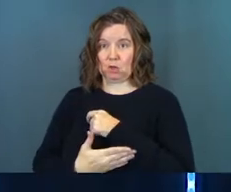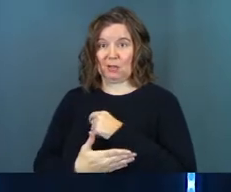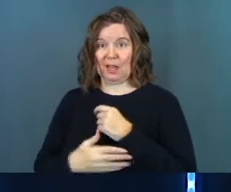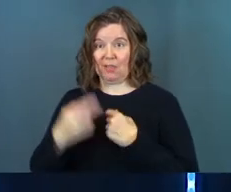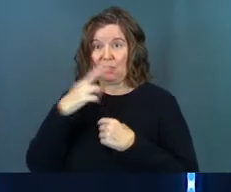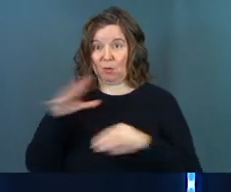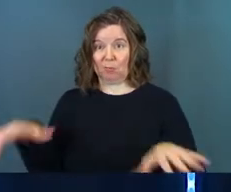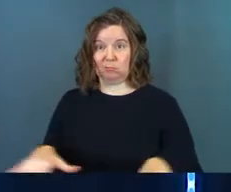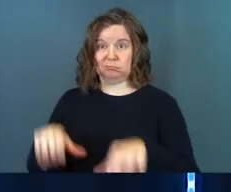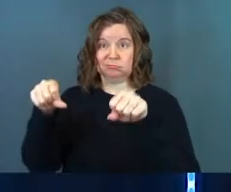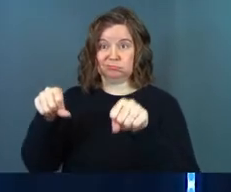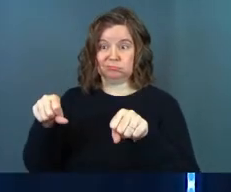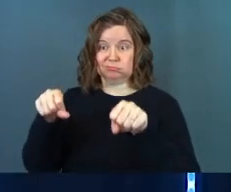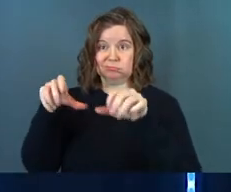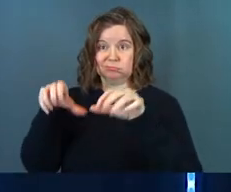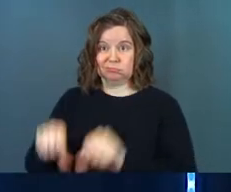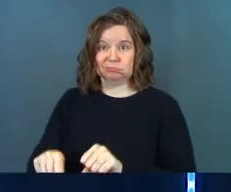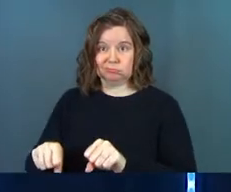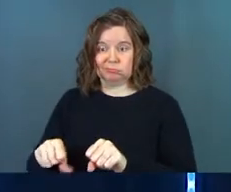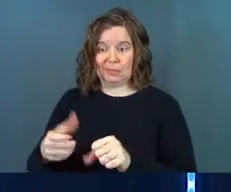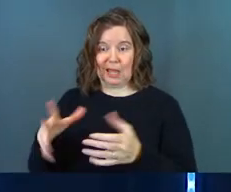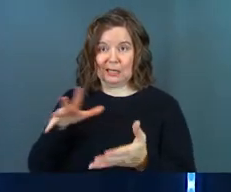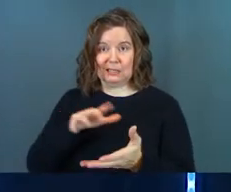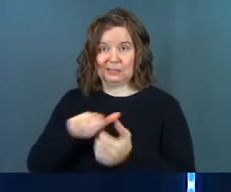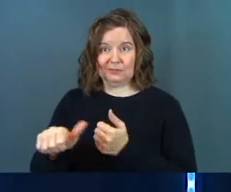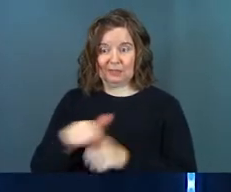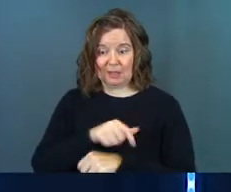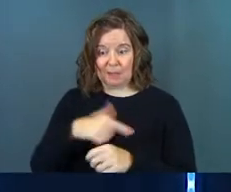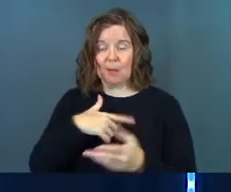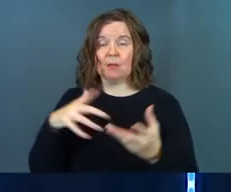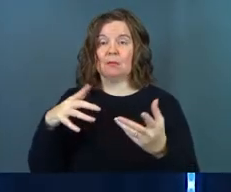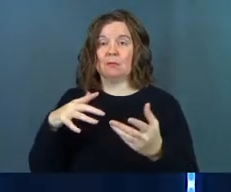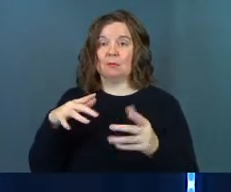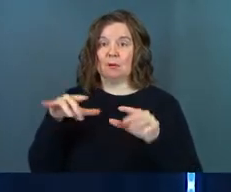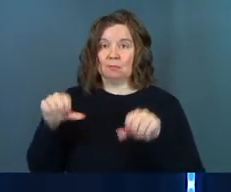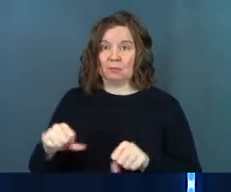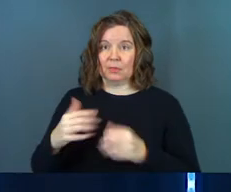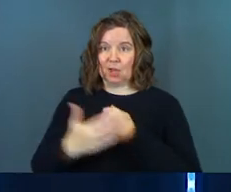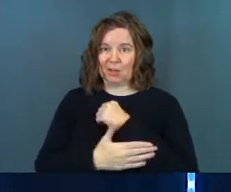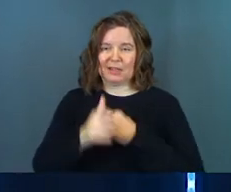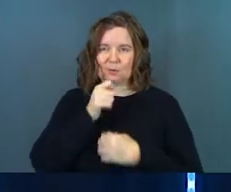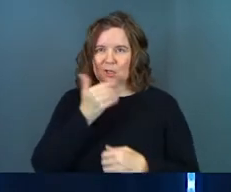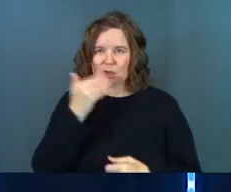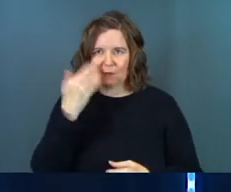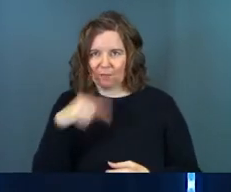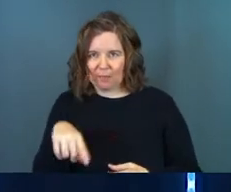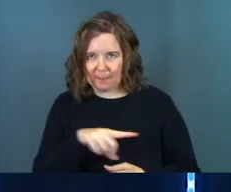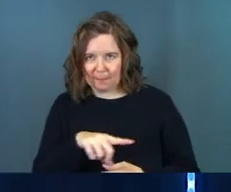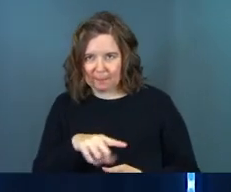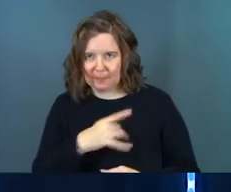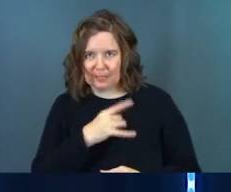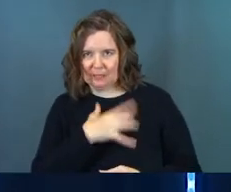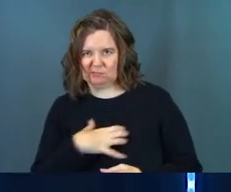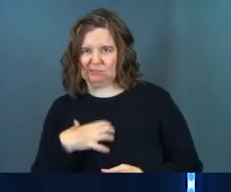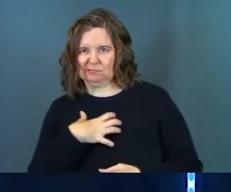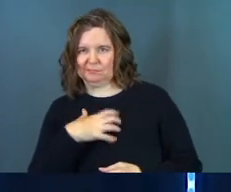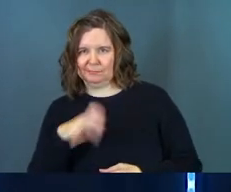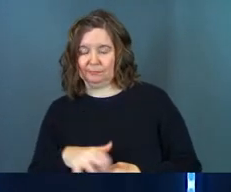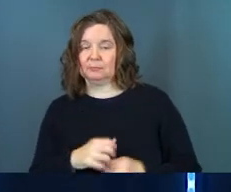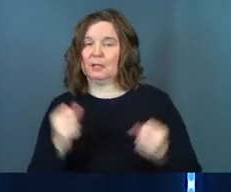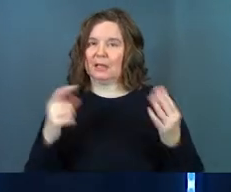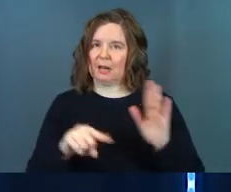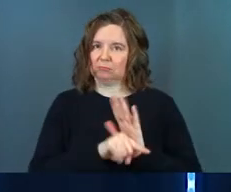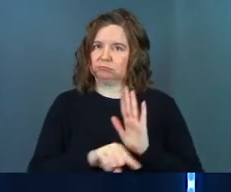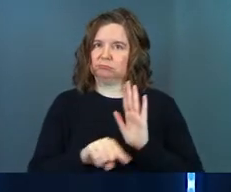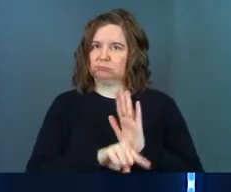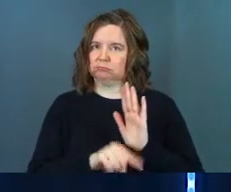And the fact that Rome came in and defeated them and occupied their country, that was not good news for them. There's a